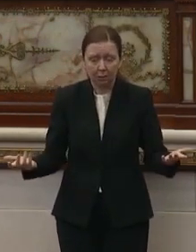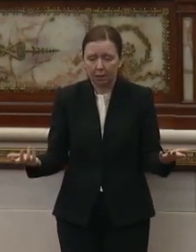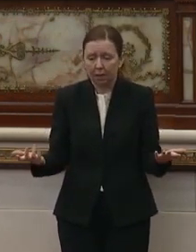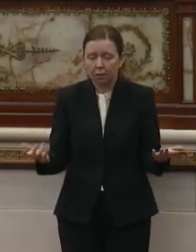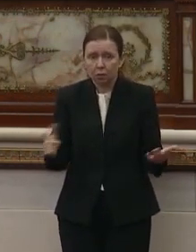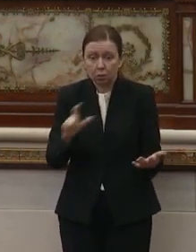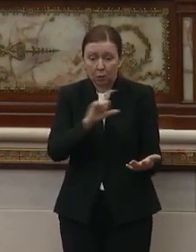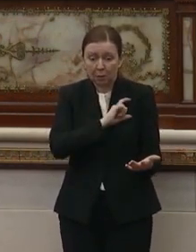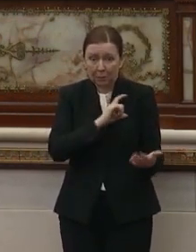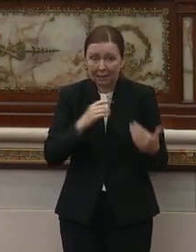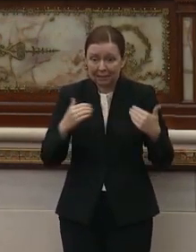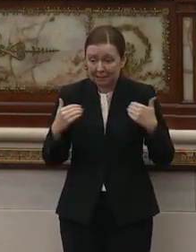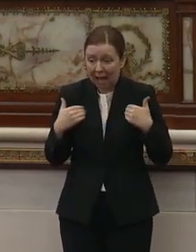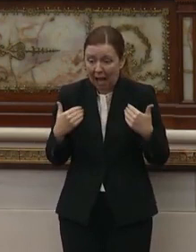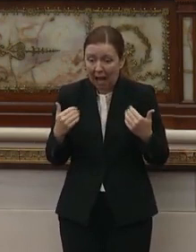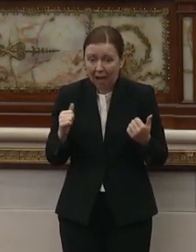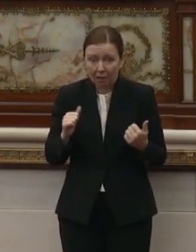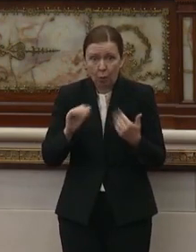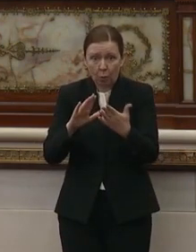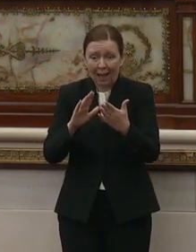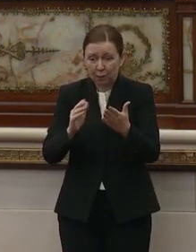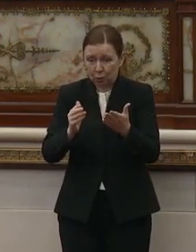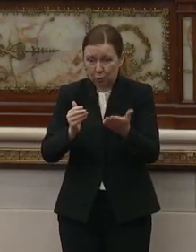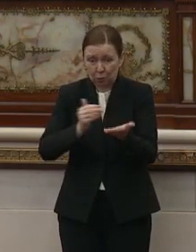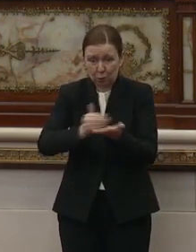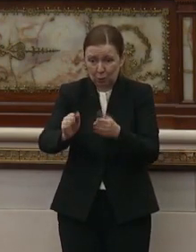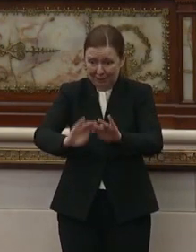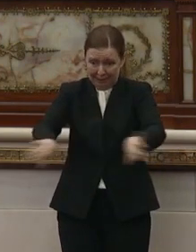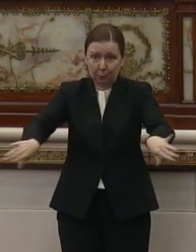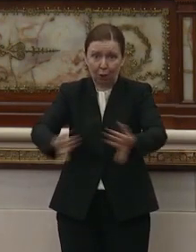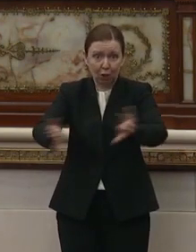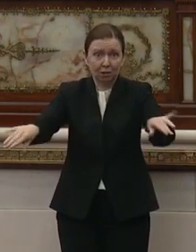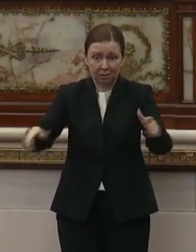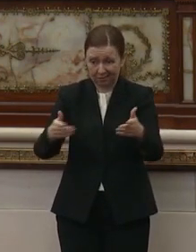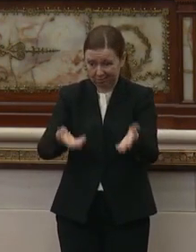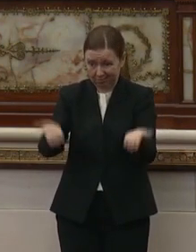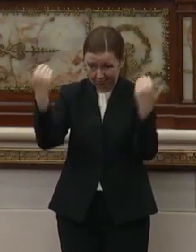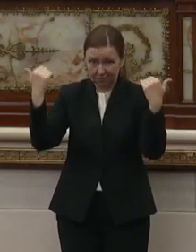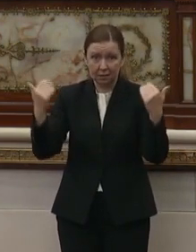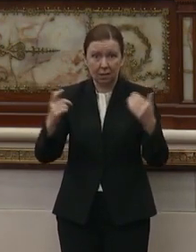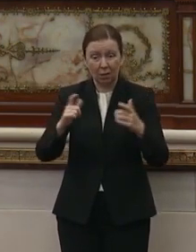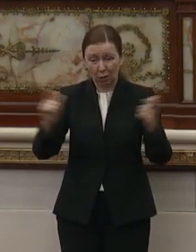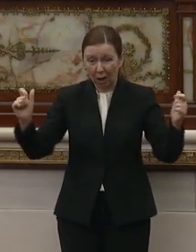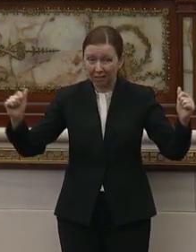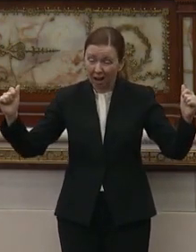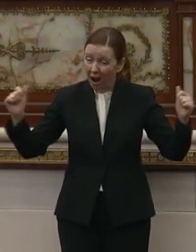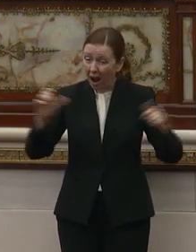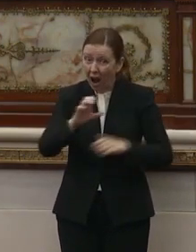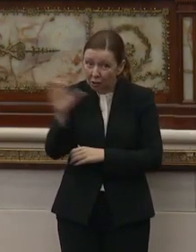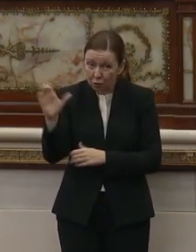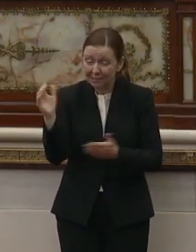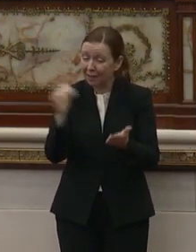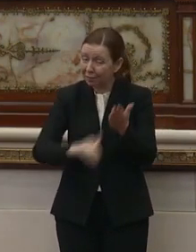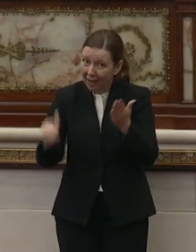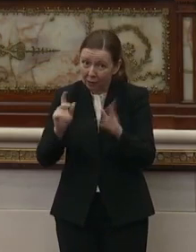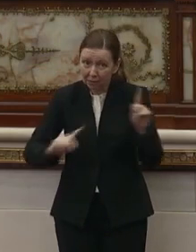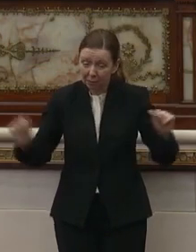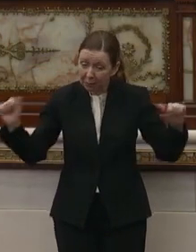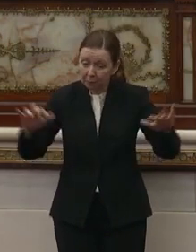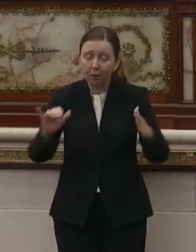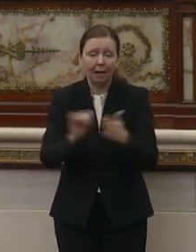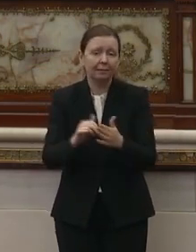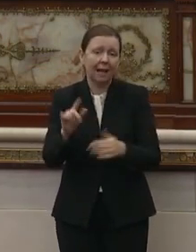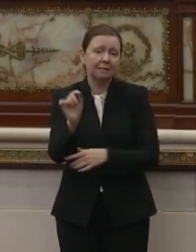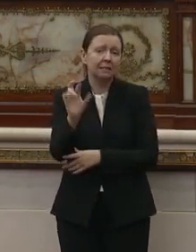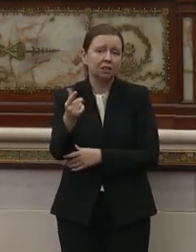so the police have a tool to disperse large groups of people, hundreds, thousands of people, and that's called tear gas.